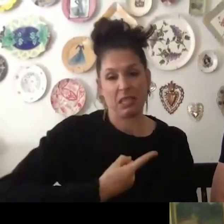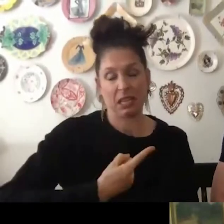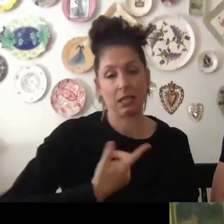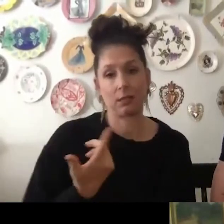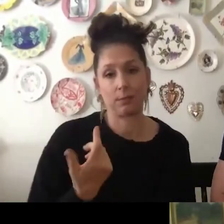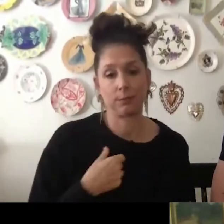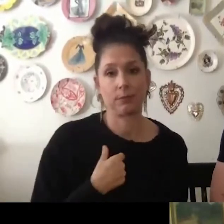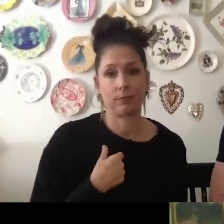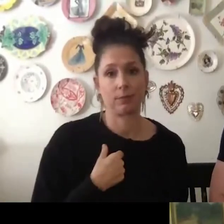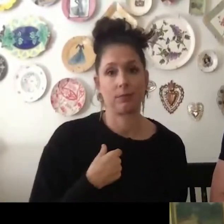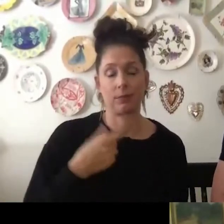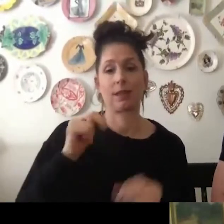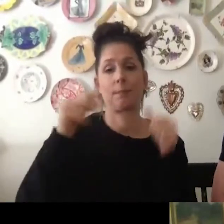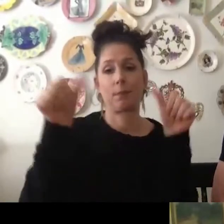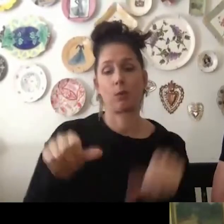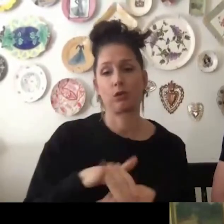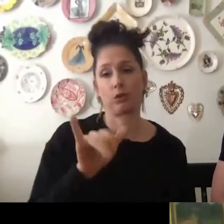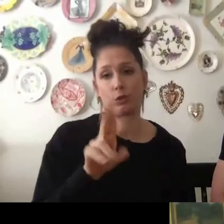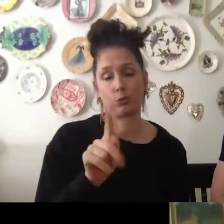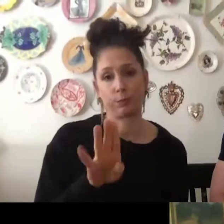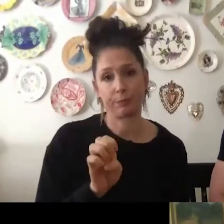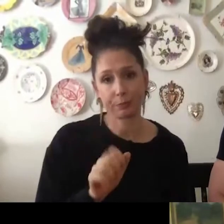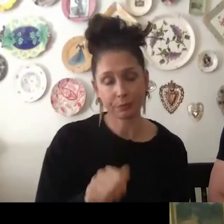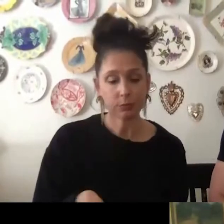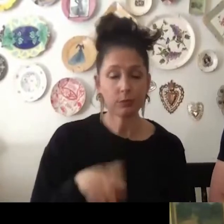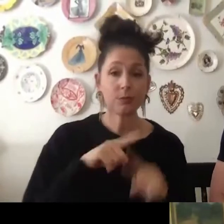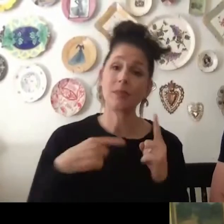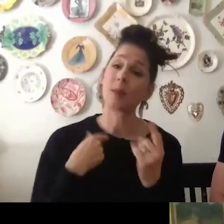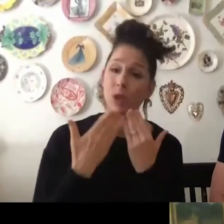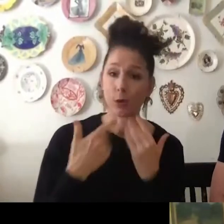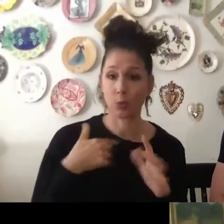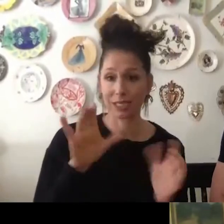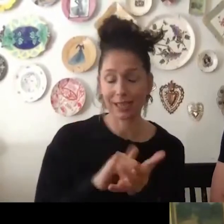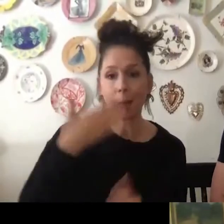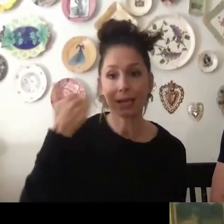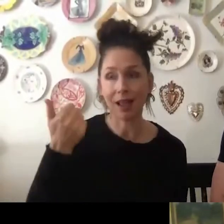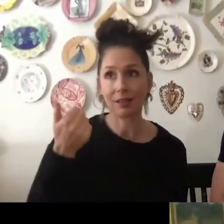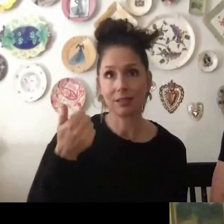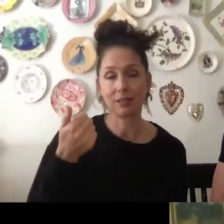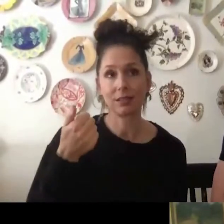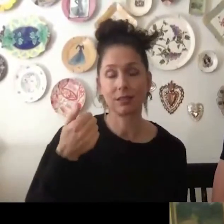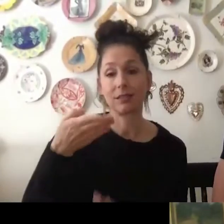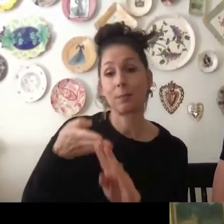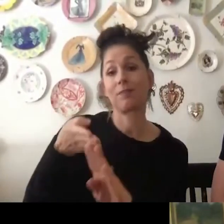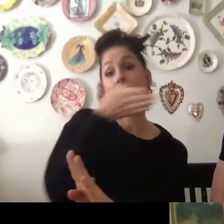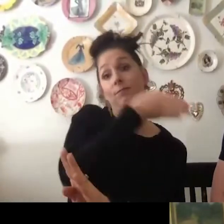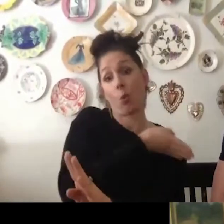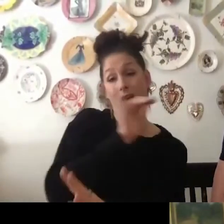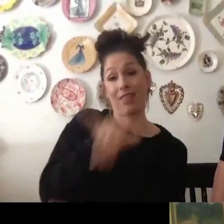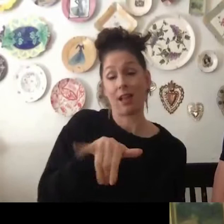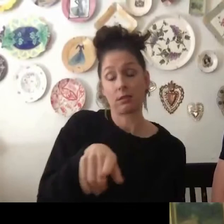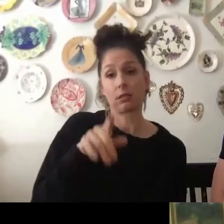And we shot the pilot in one day and then posted it on YouTube. But I'm grateful we did that because